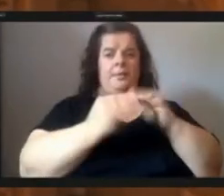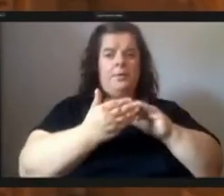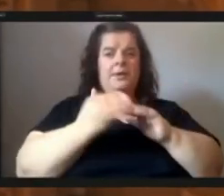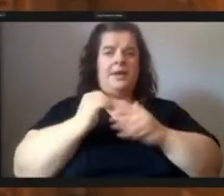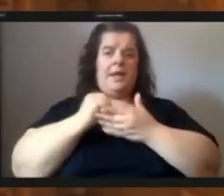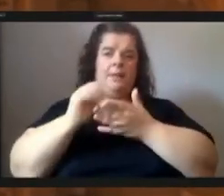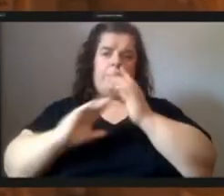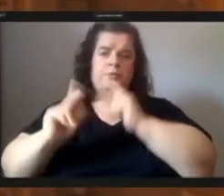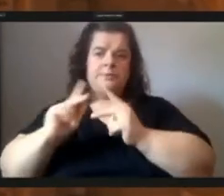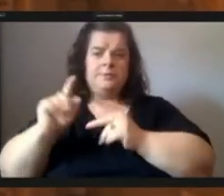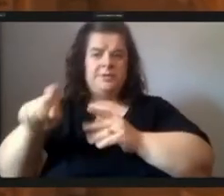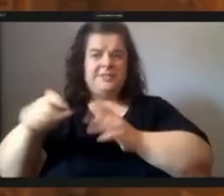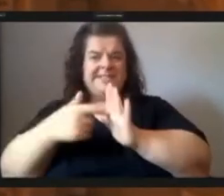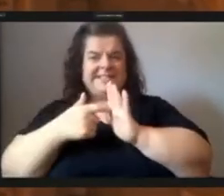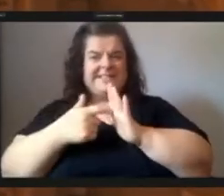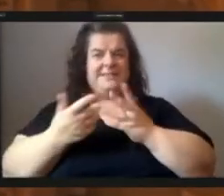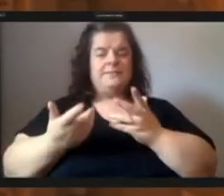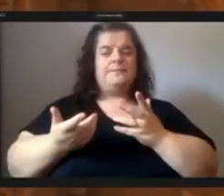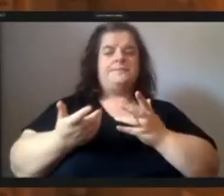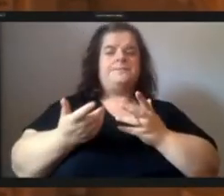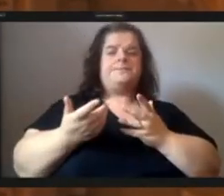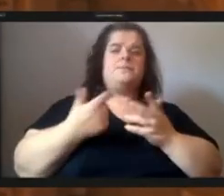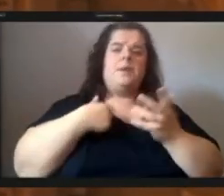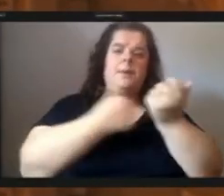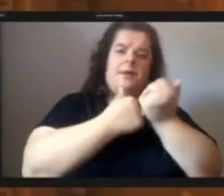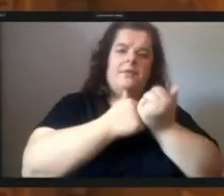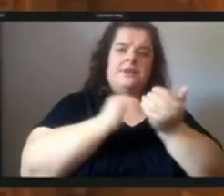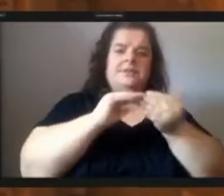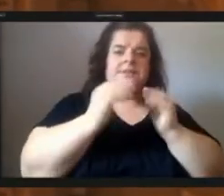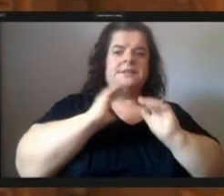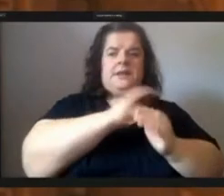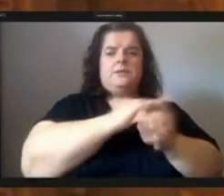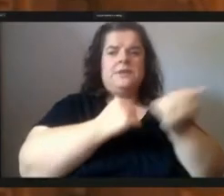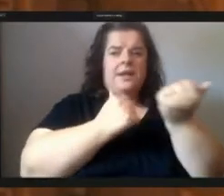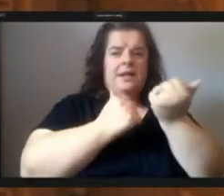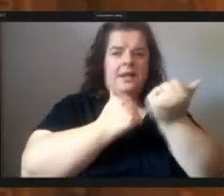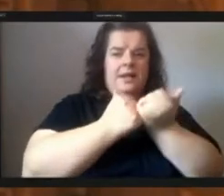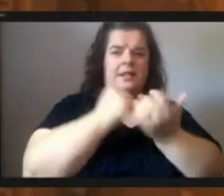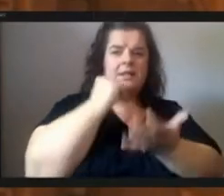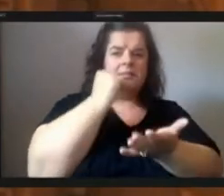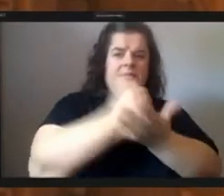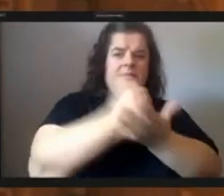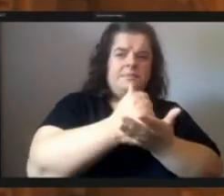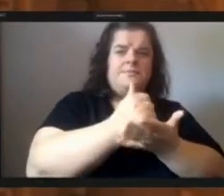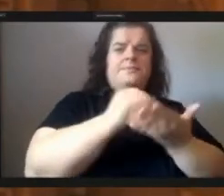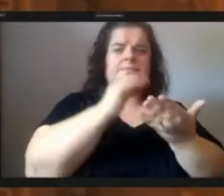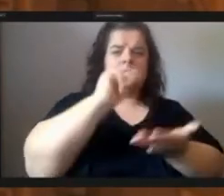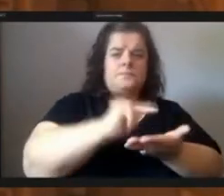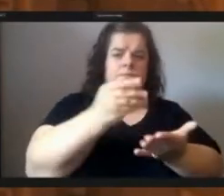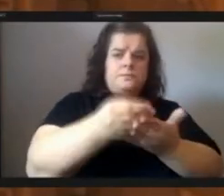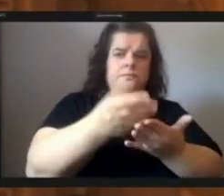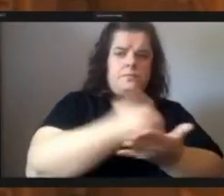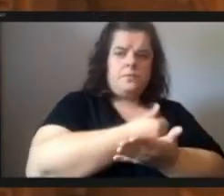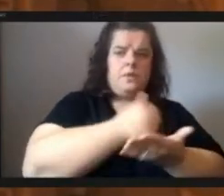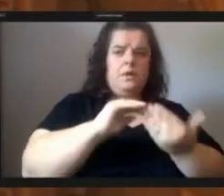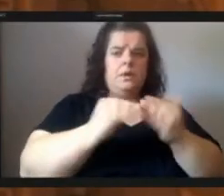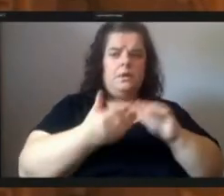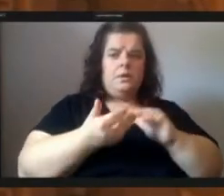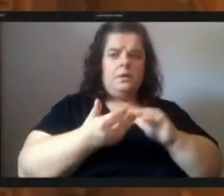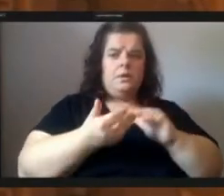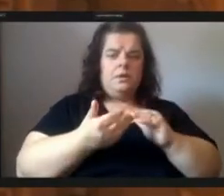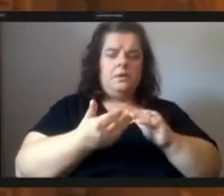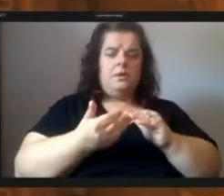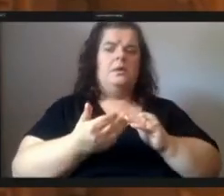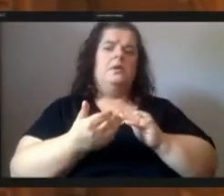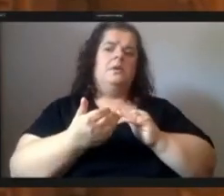today advocating that city council help and support low-income communities and families in need with regards